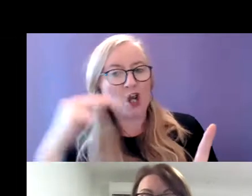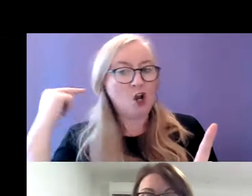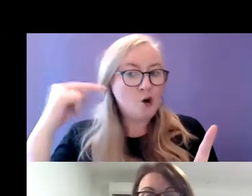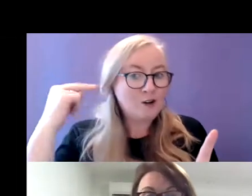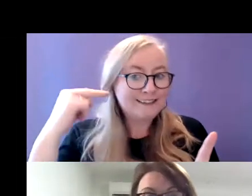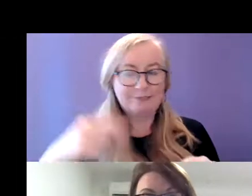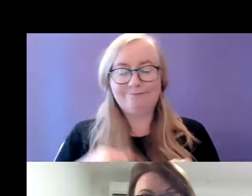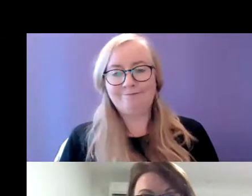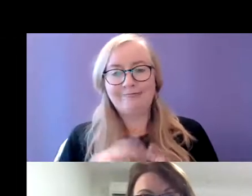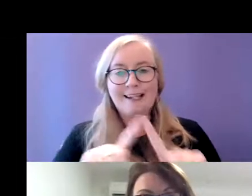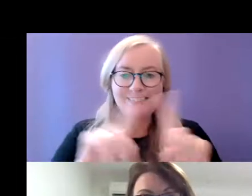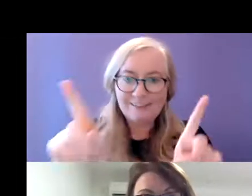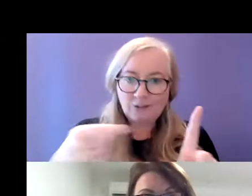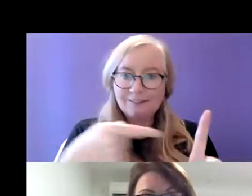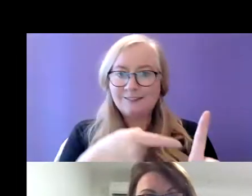different.